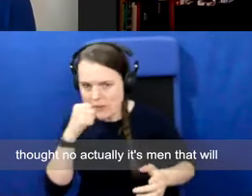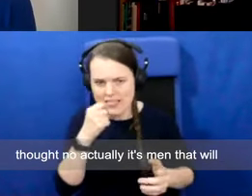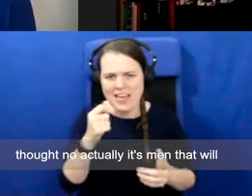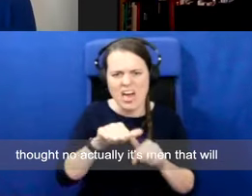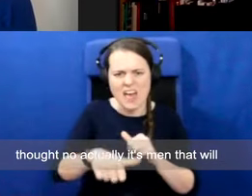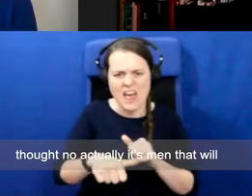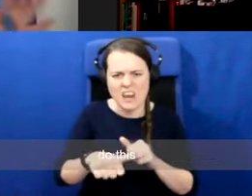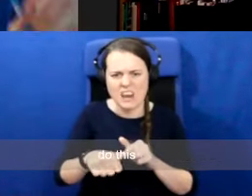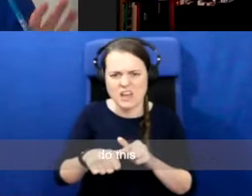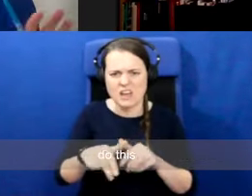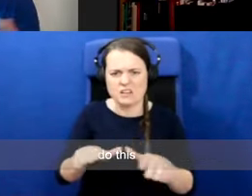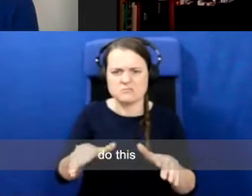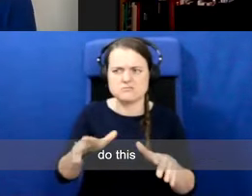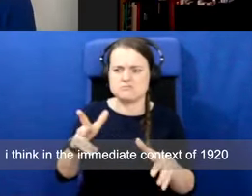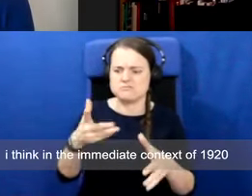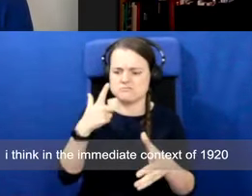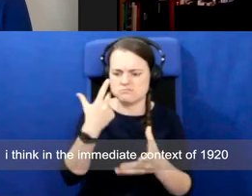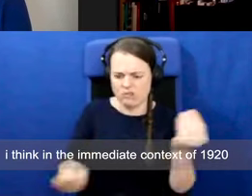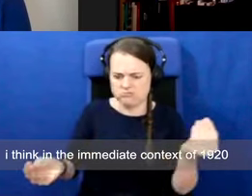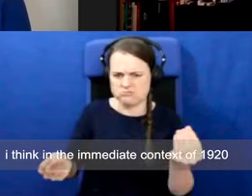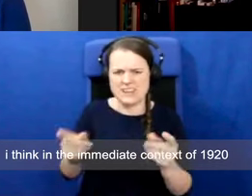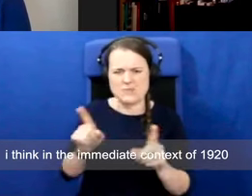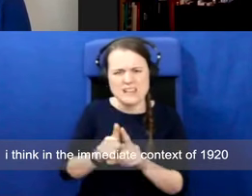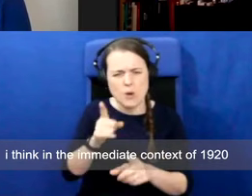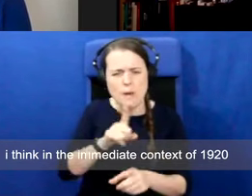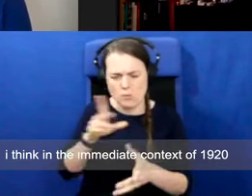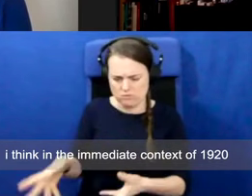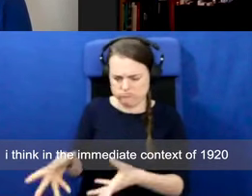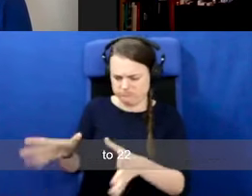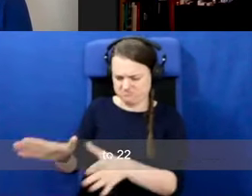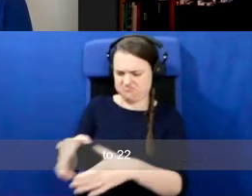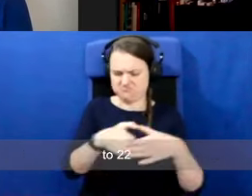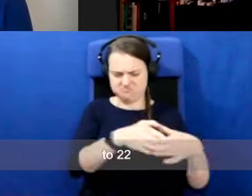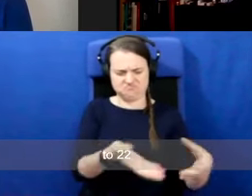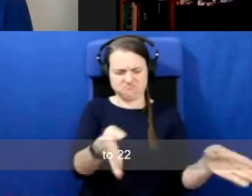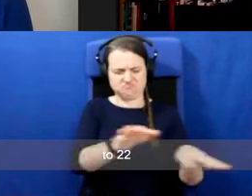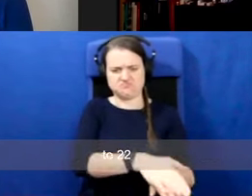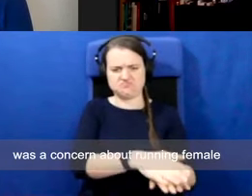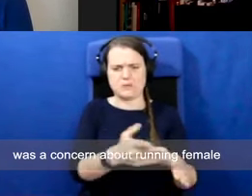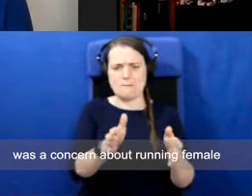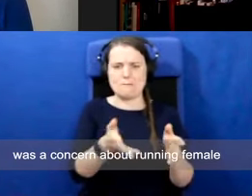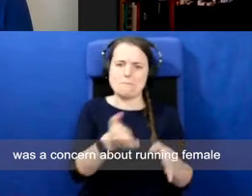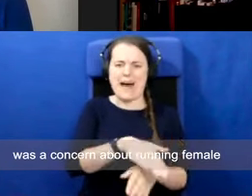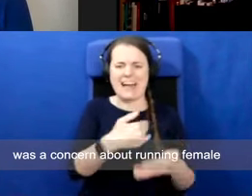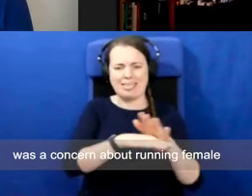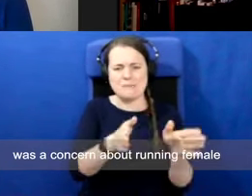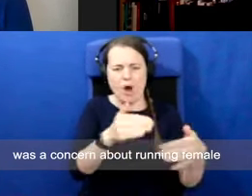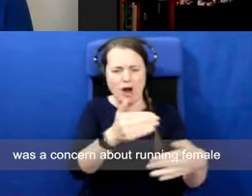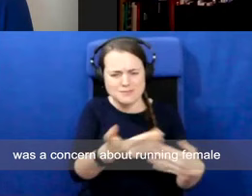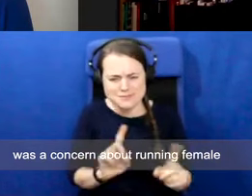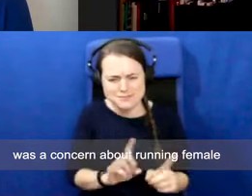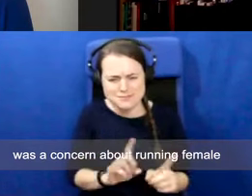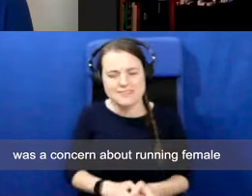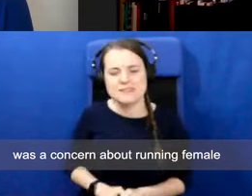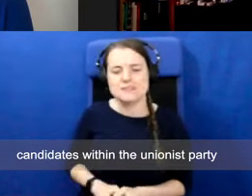back into a box and thought, no, actually, it's men that will do this. I think in the immediate context of 1920 to 22 was a